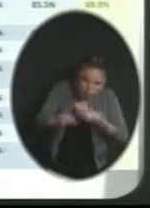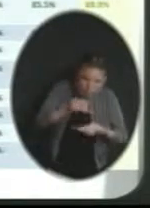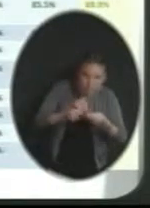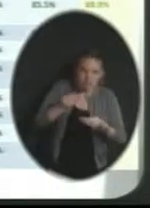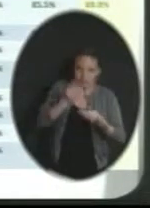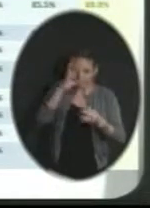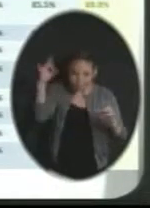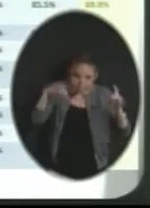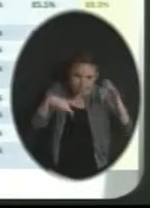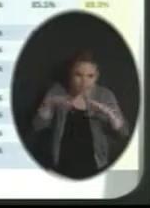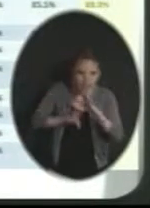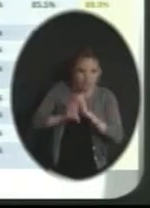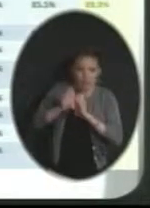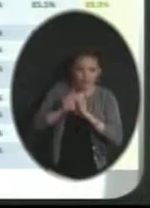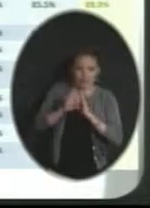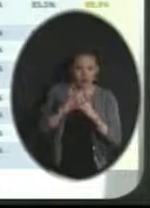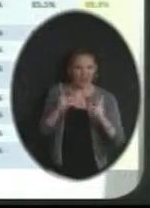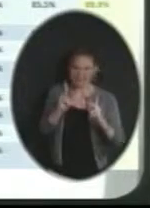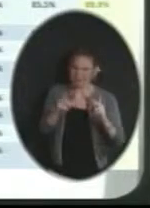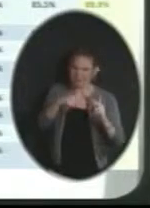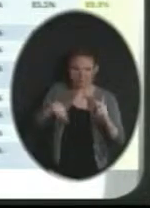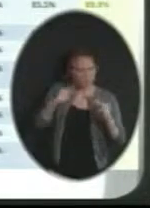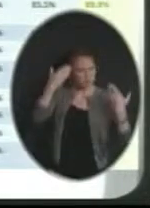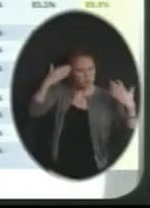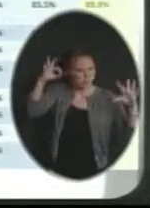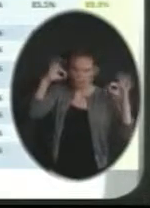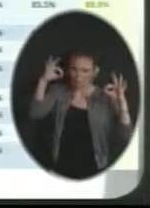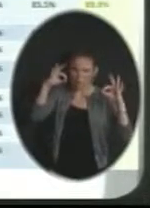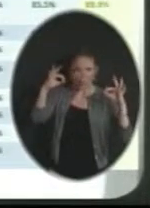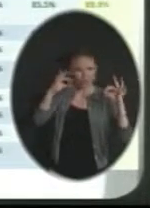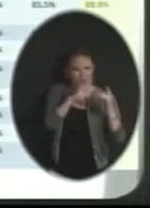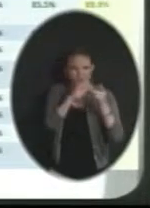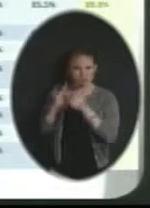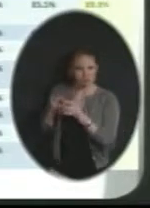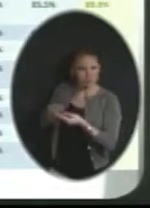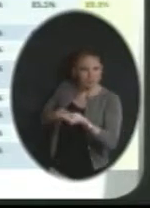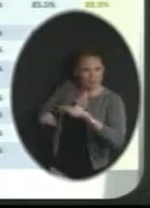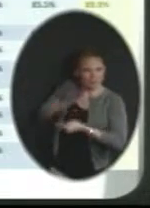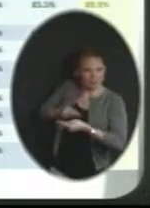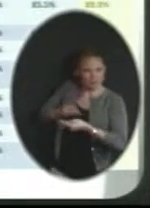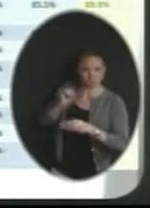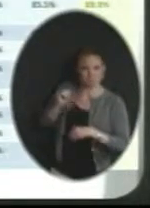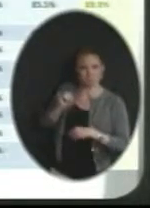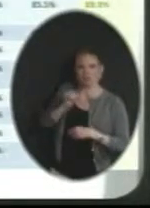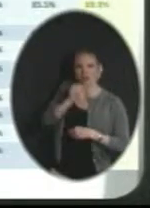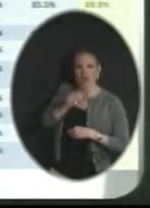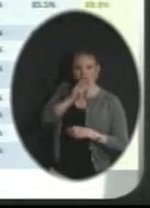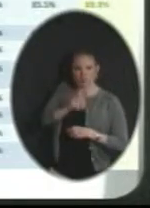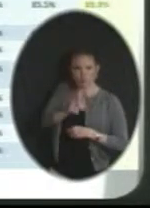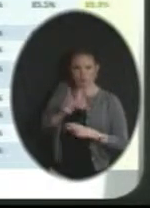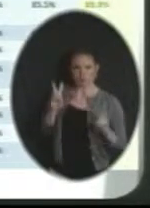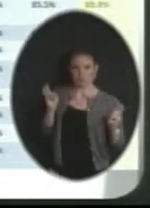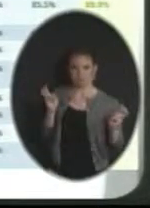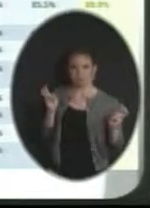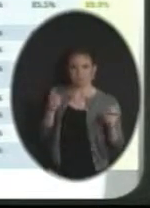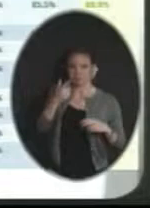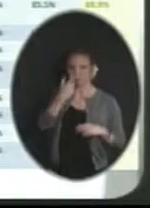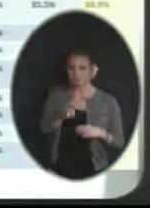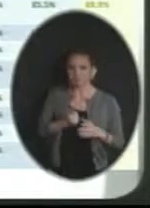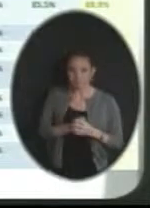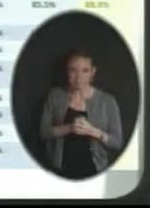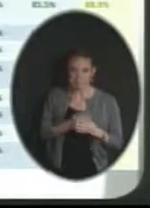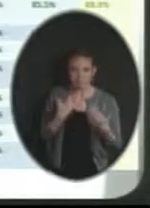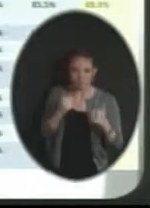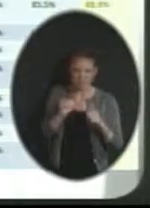and yet that isn't as high as we'd like it to be, but again, a very high percentage of unsure. So that's an area that we'll continue to look at.